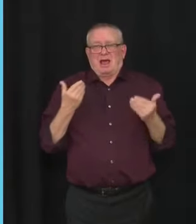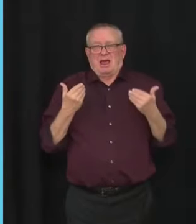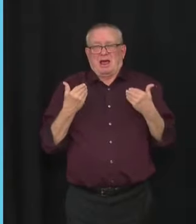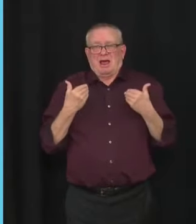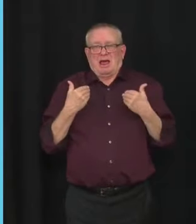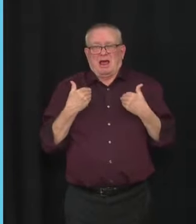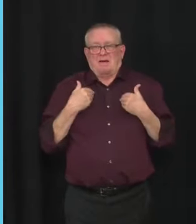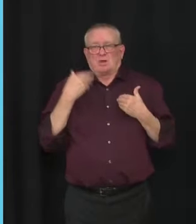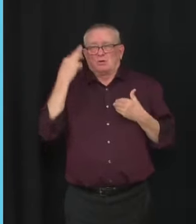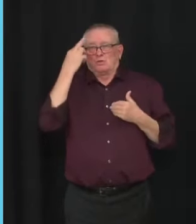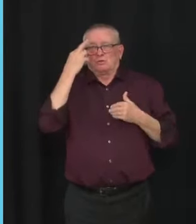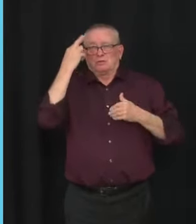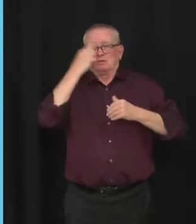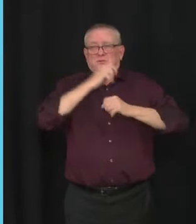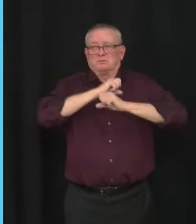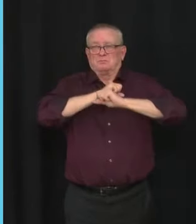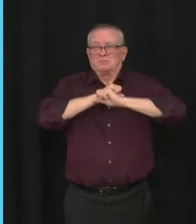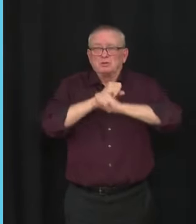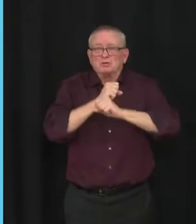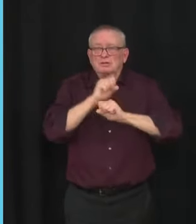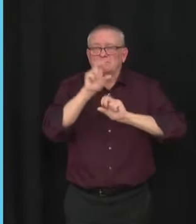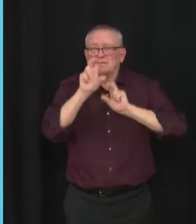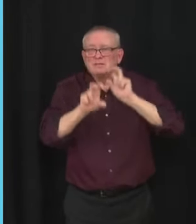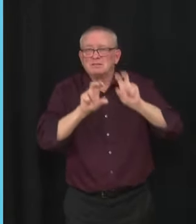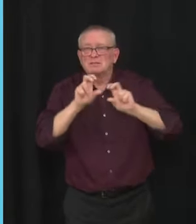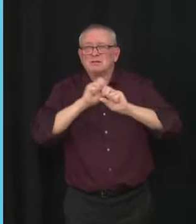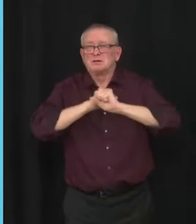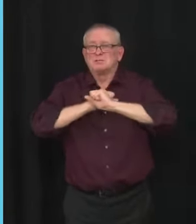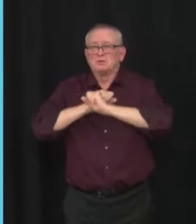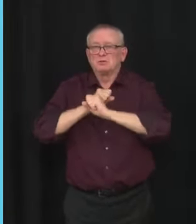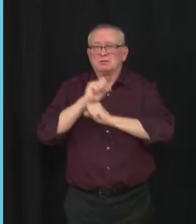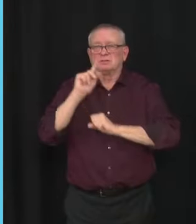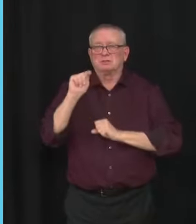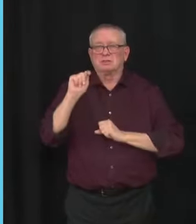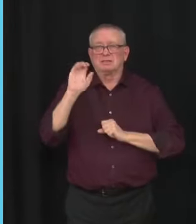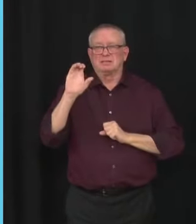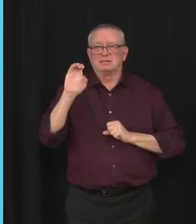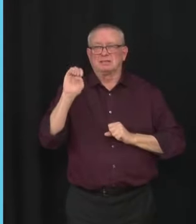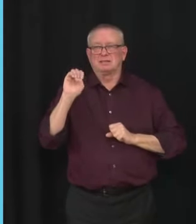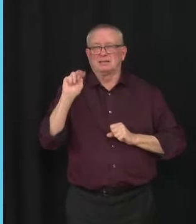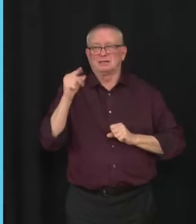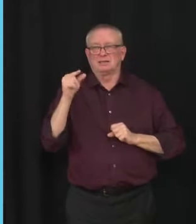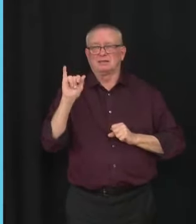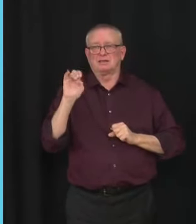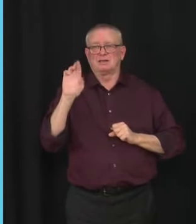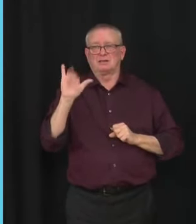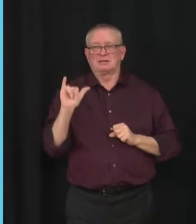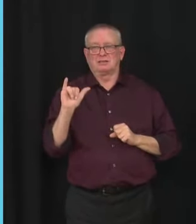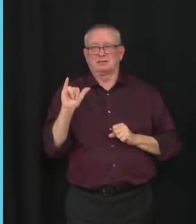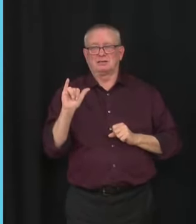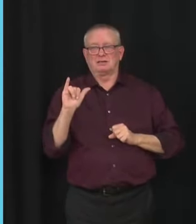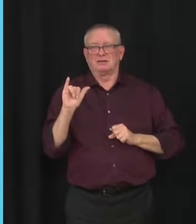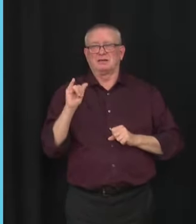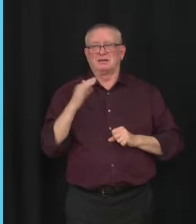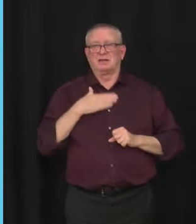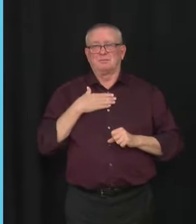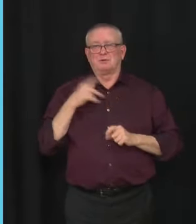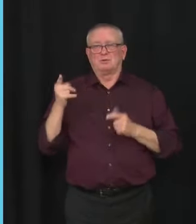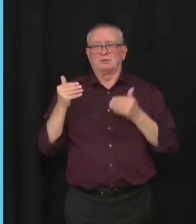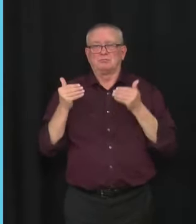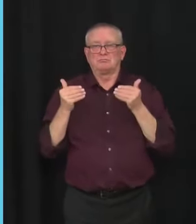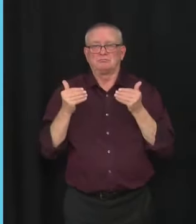and that of TC energy. We are glad to see to see TC energy proceed with the NAFTA case.